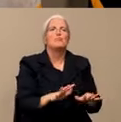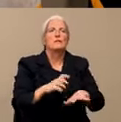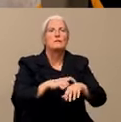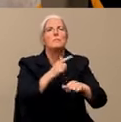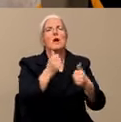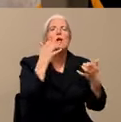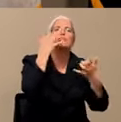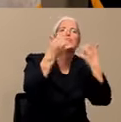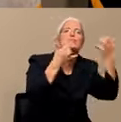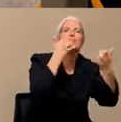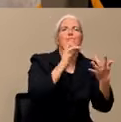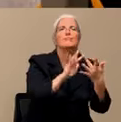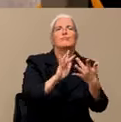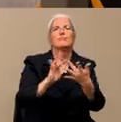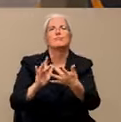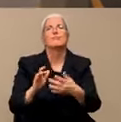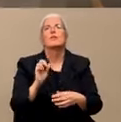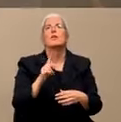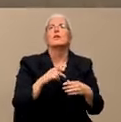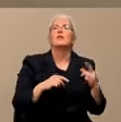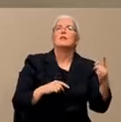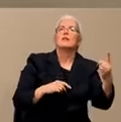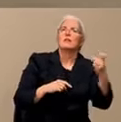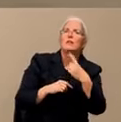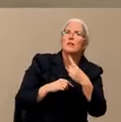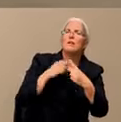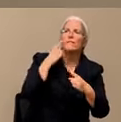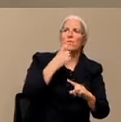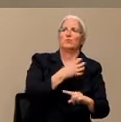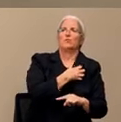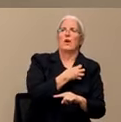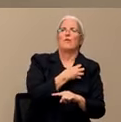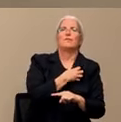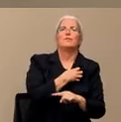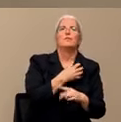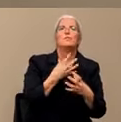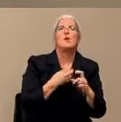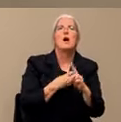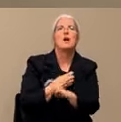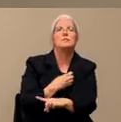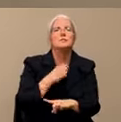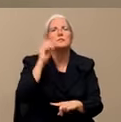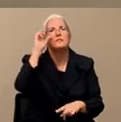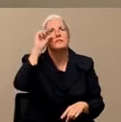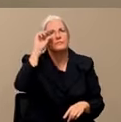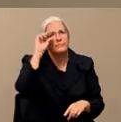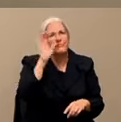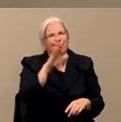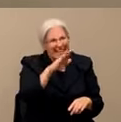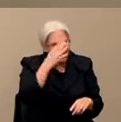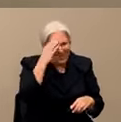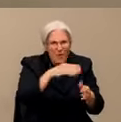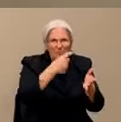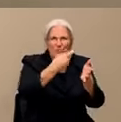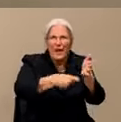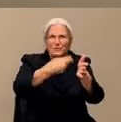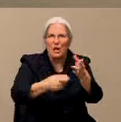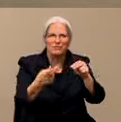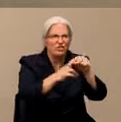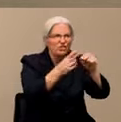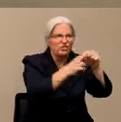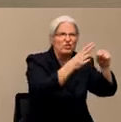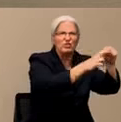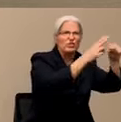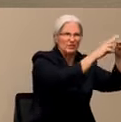Next question will be for the sheriff. There's a question about price gouging. We've heard rumors that there may be price gouging